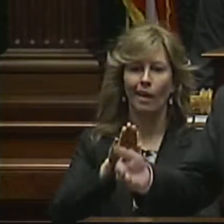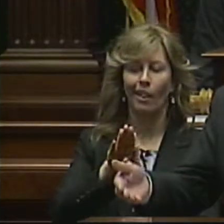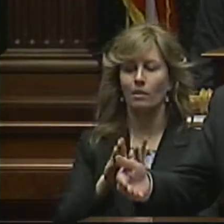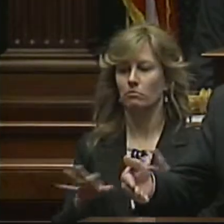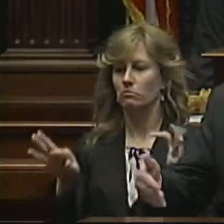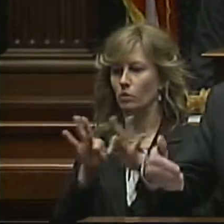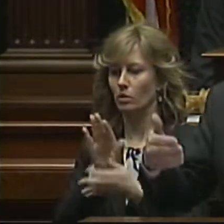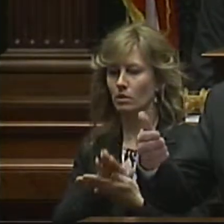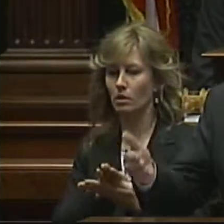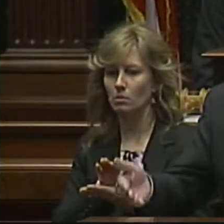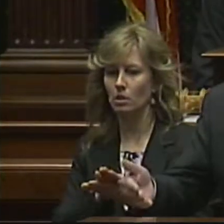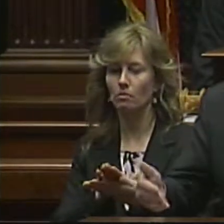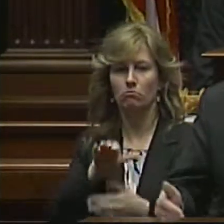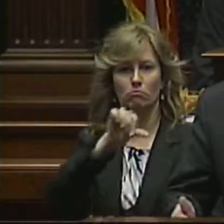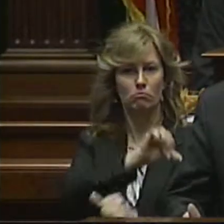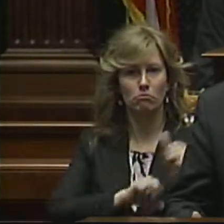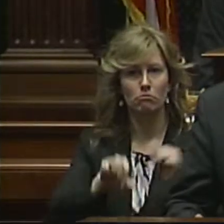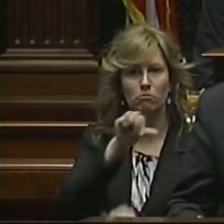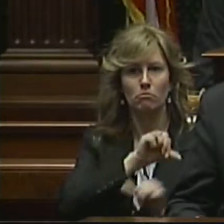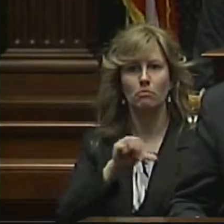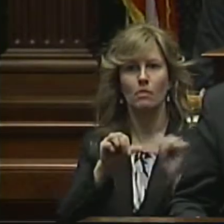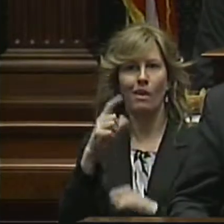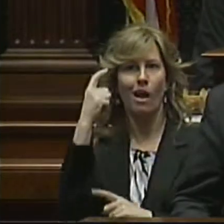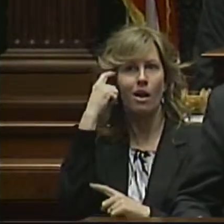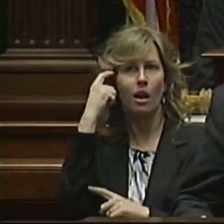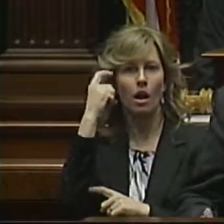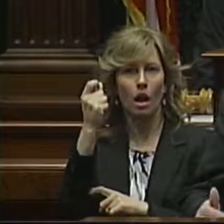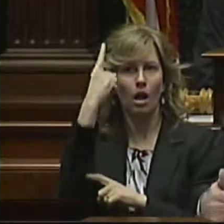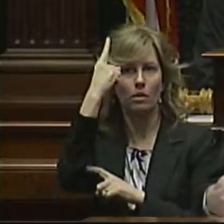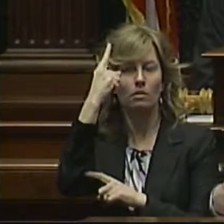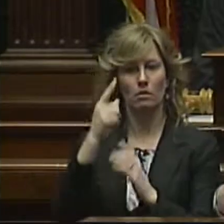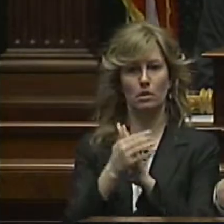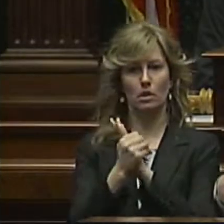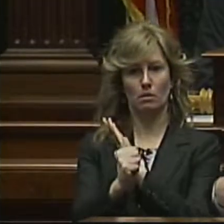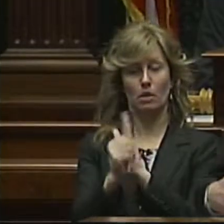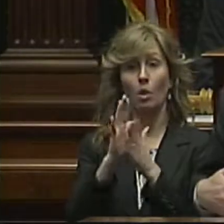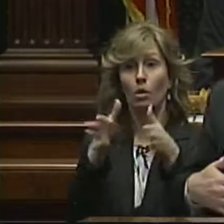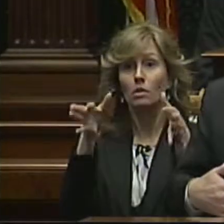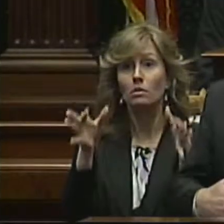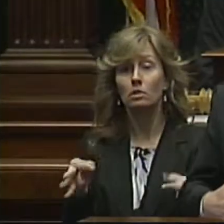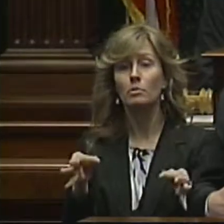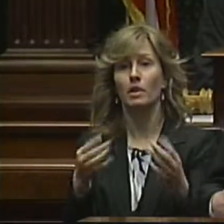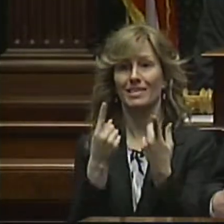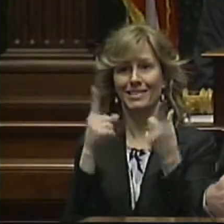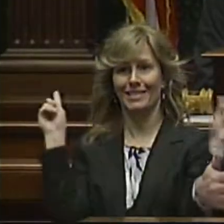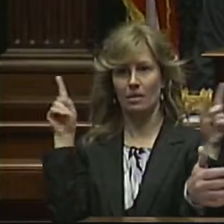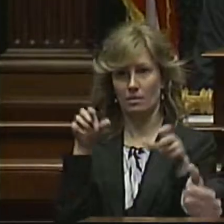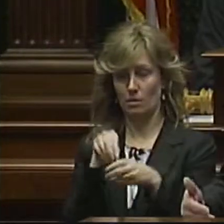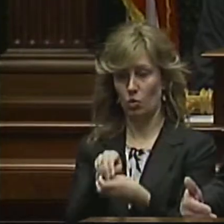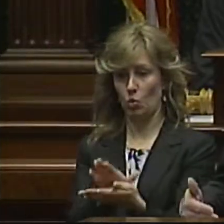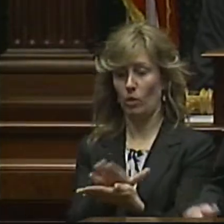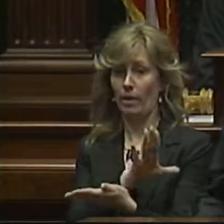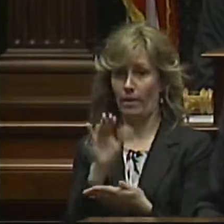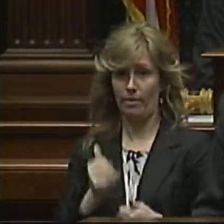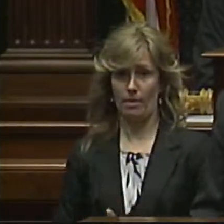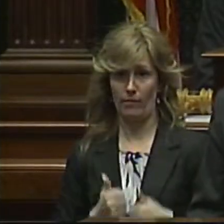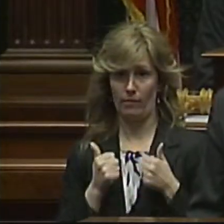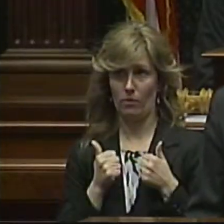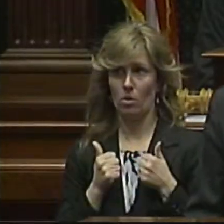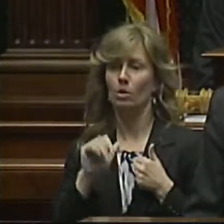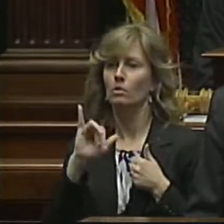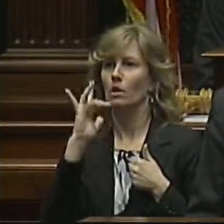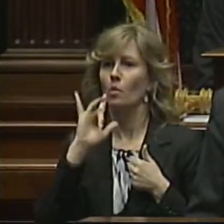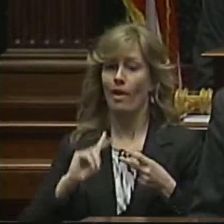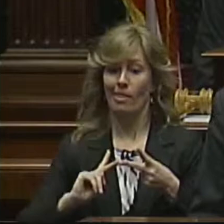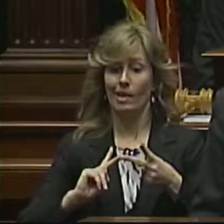academic, social, and cognitive skills that will determine success in school and in life. That's why the